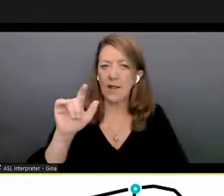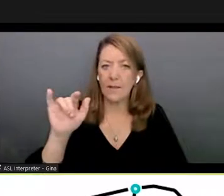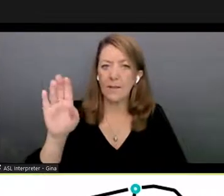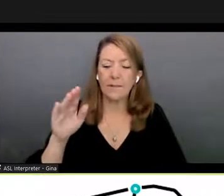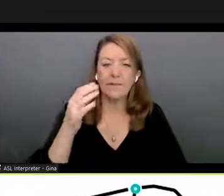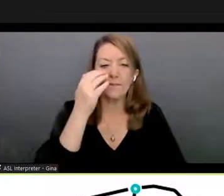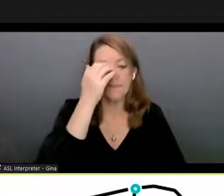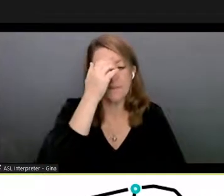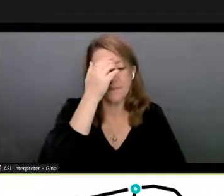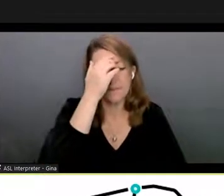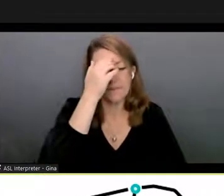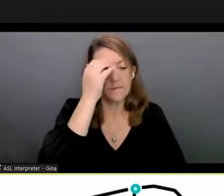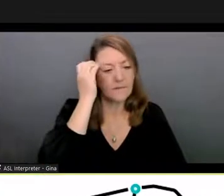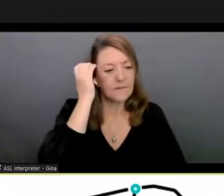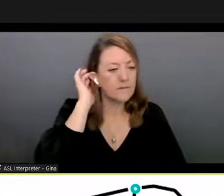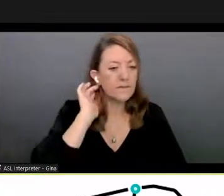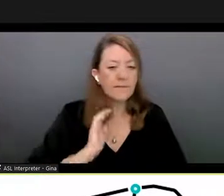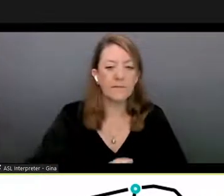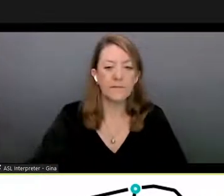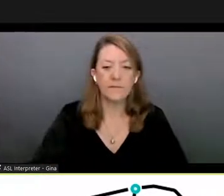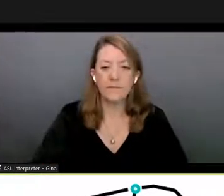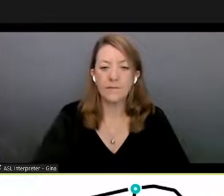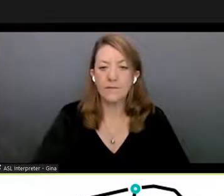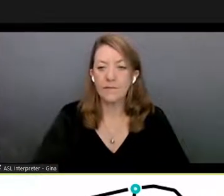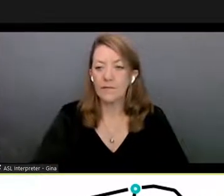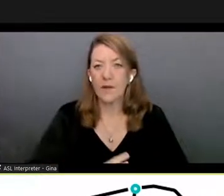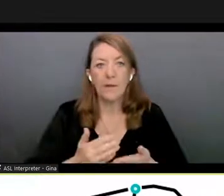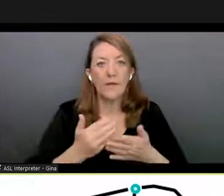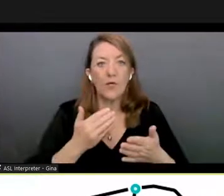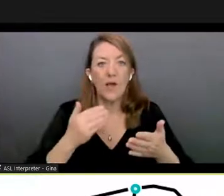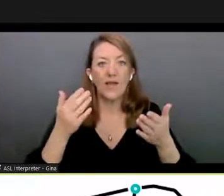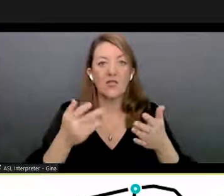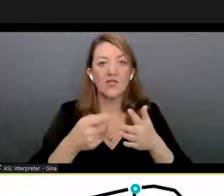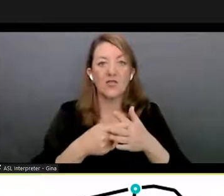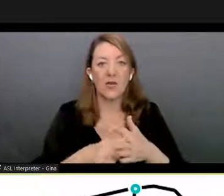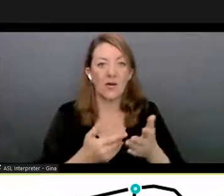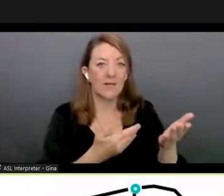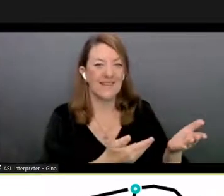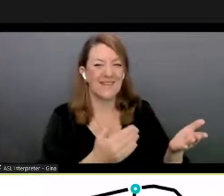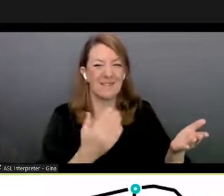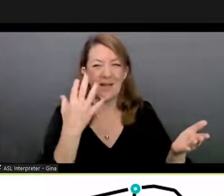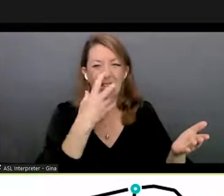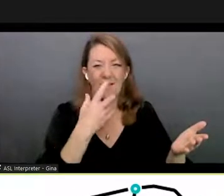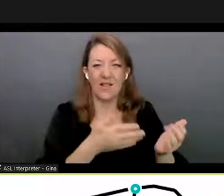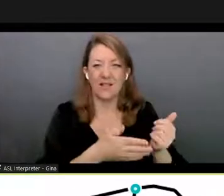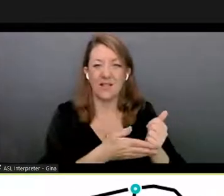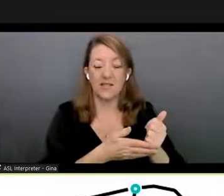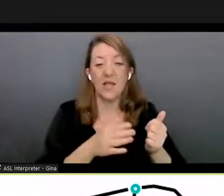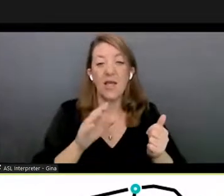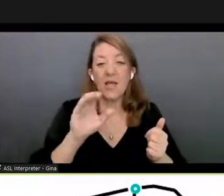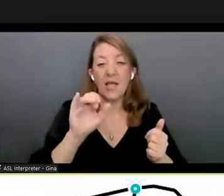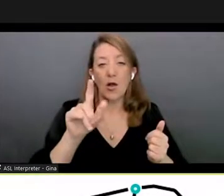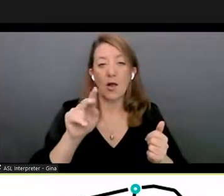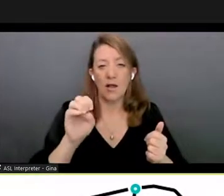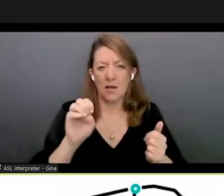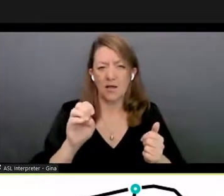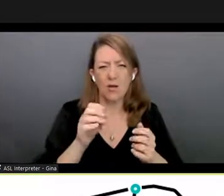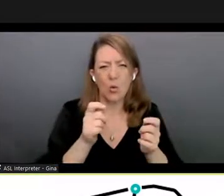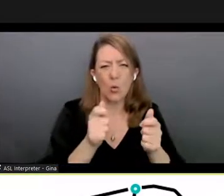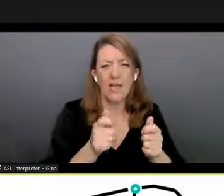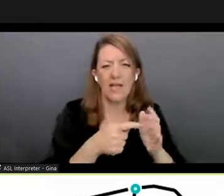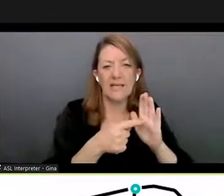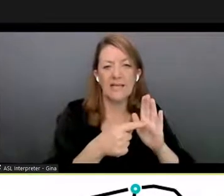what we'll do is my lovely assistant, uh, Caroline is going to do just a real quick demo of this app and then I'll get into